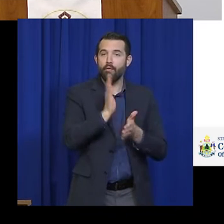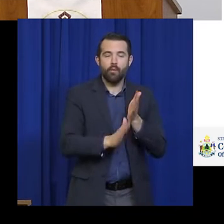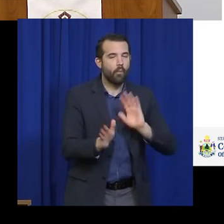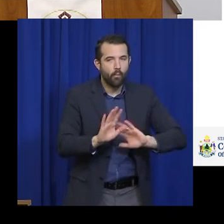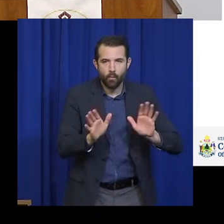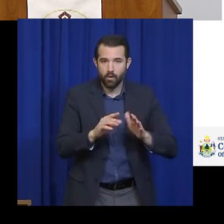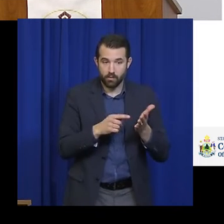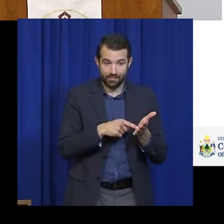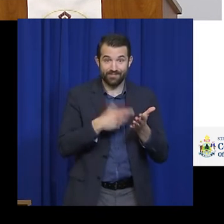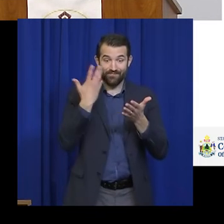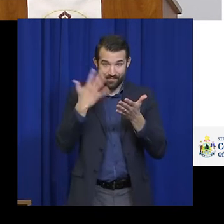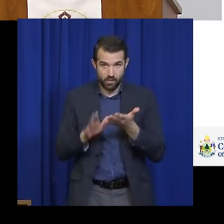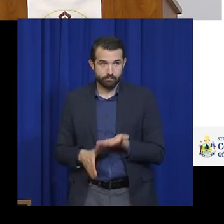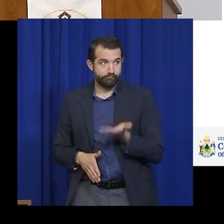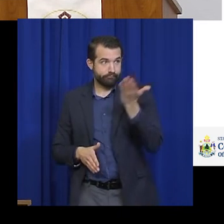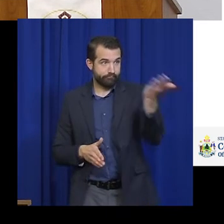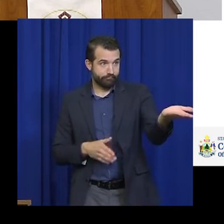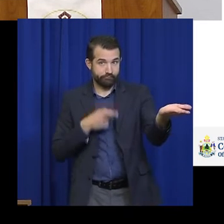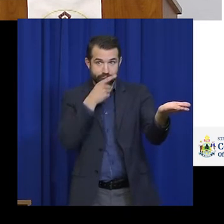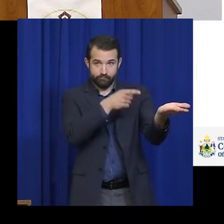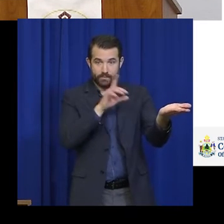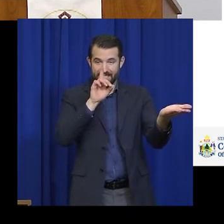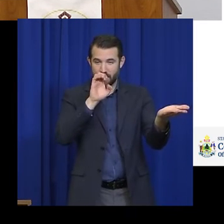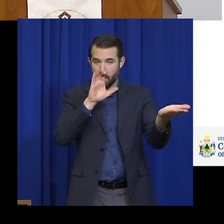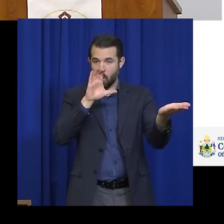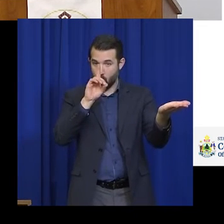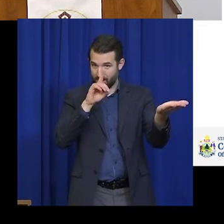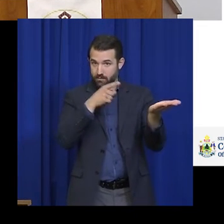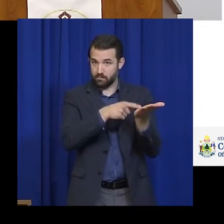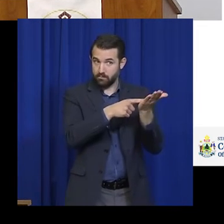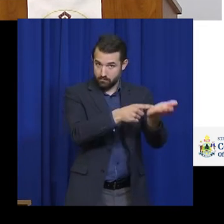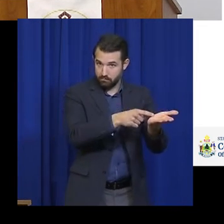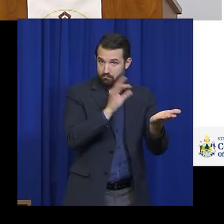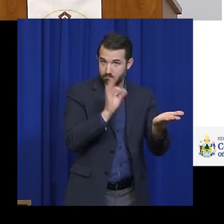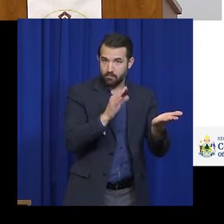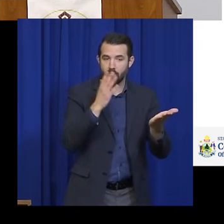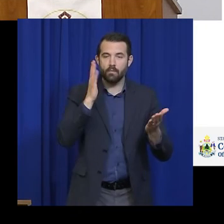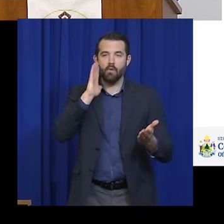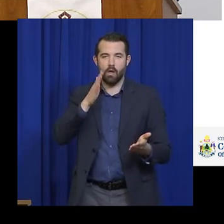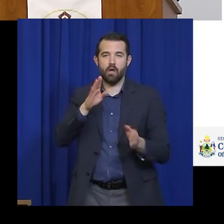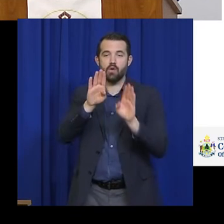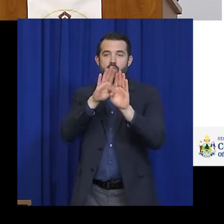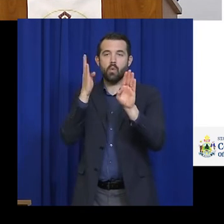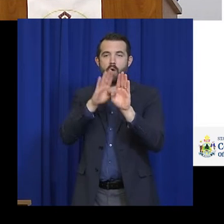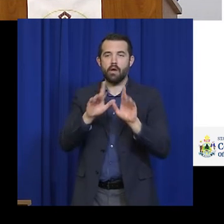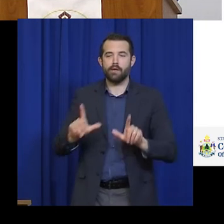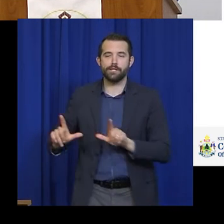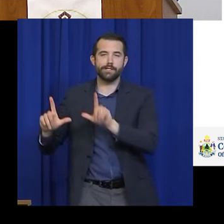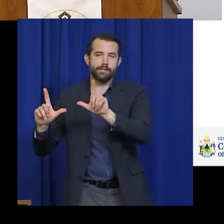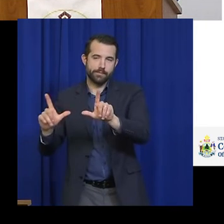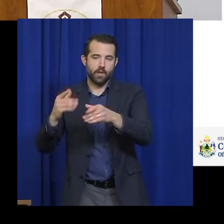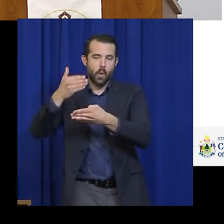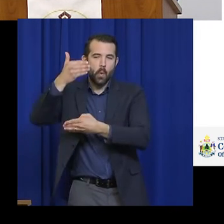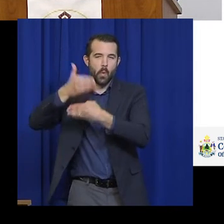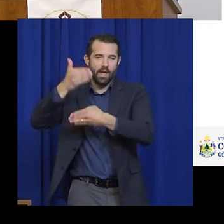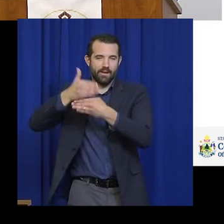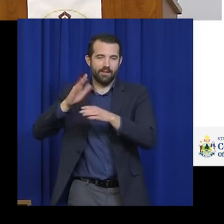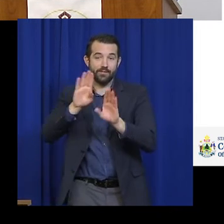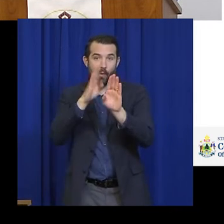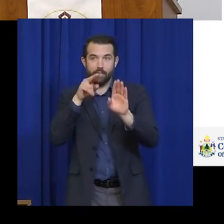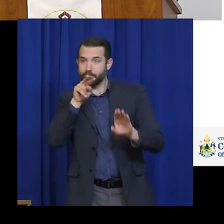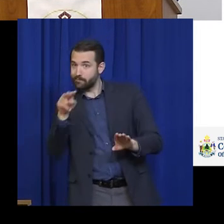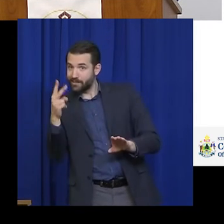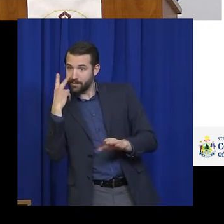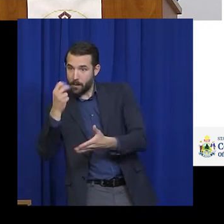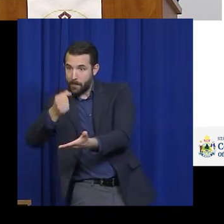door or on their website. Their names will also be posted on the DECD website and they will be allowed